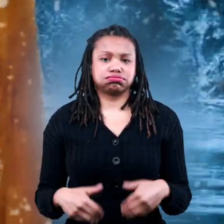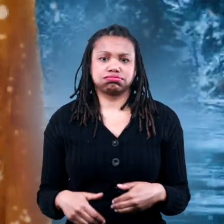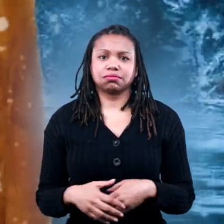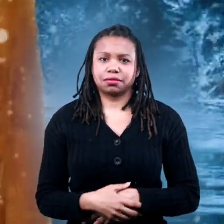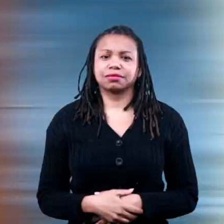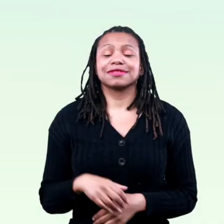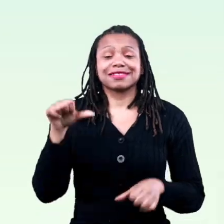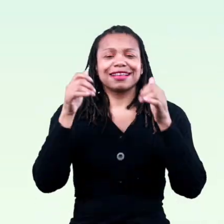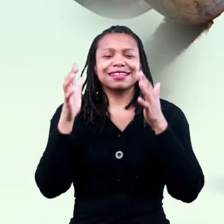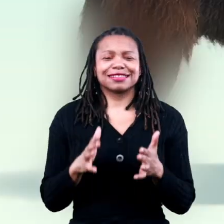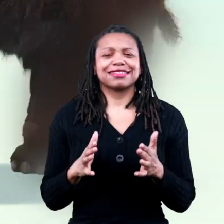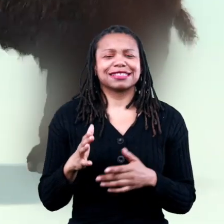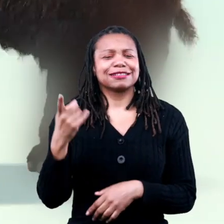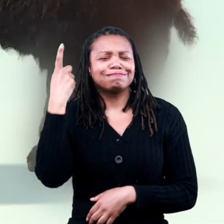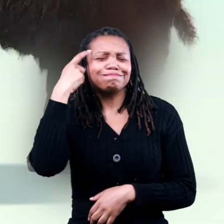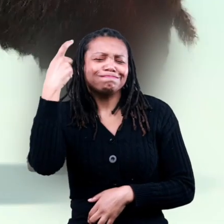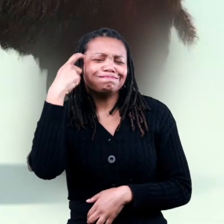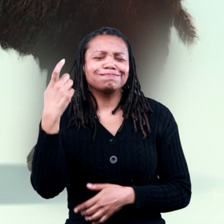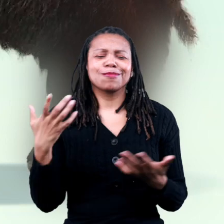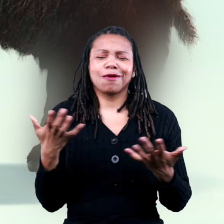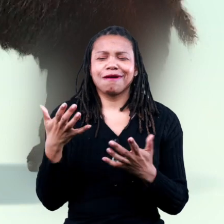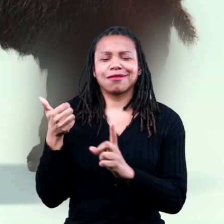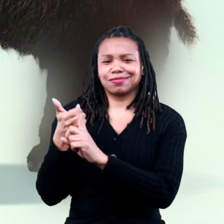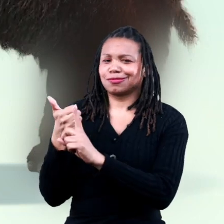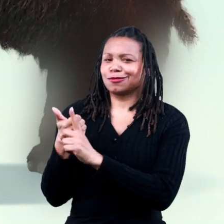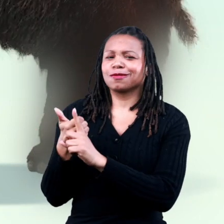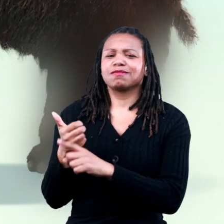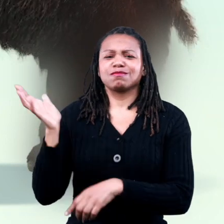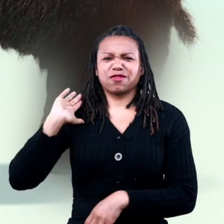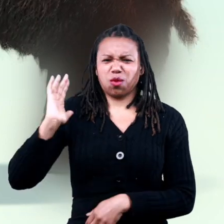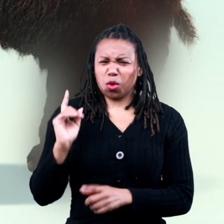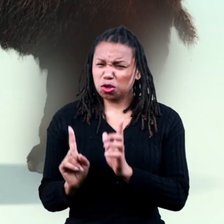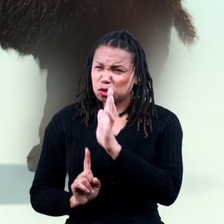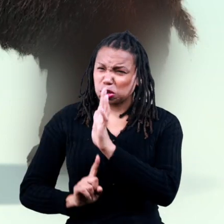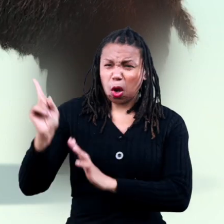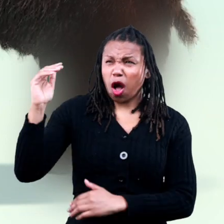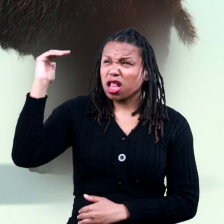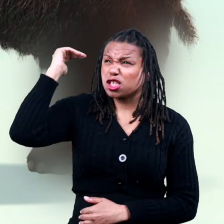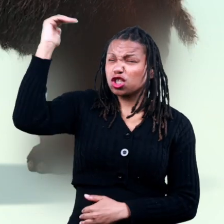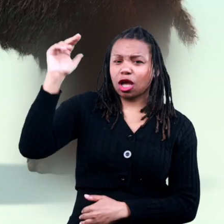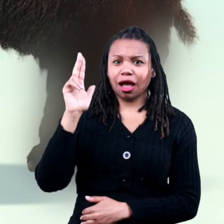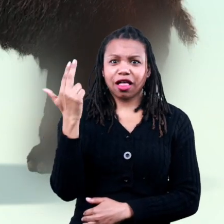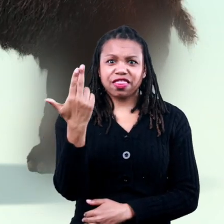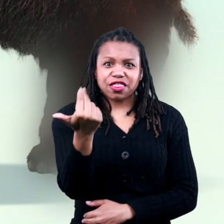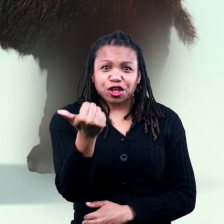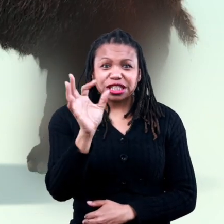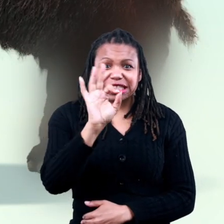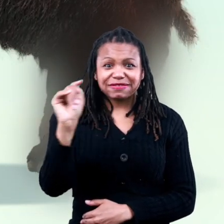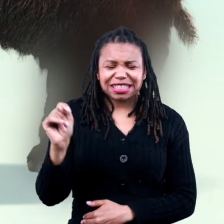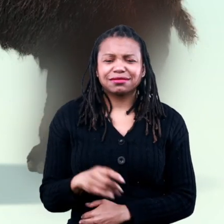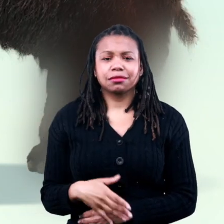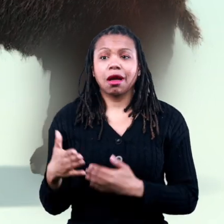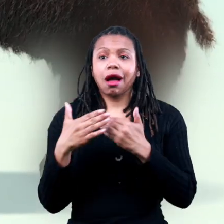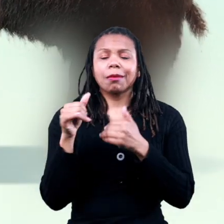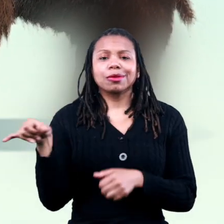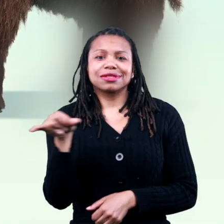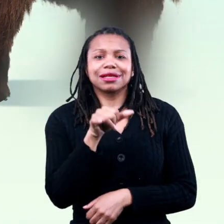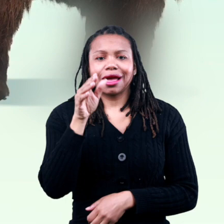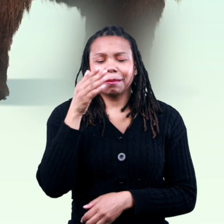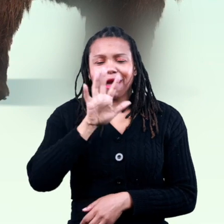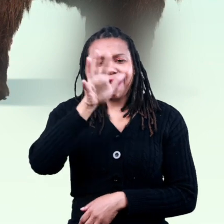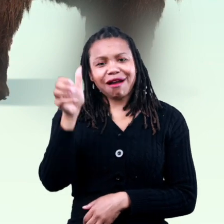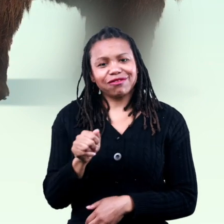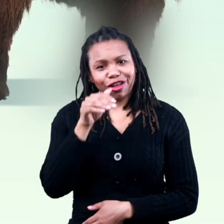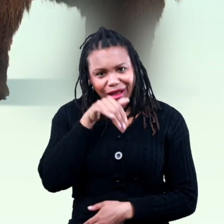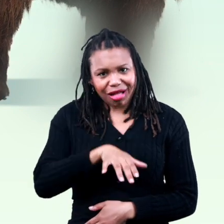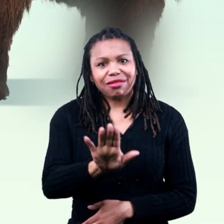scientists estimate that woolly mammoths were around 13 feet tall which is about the size